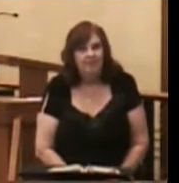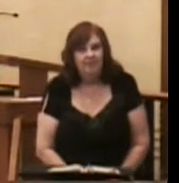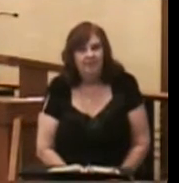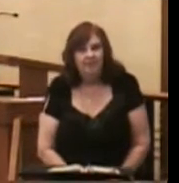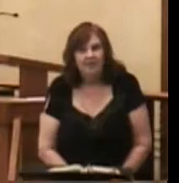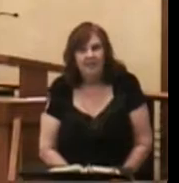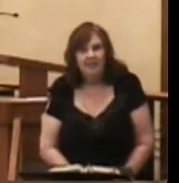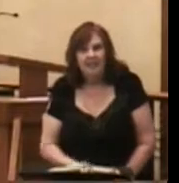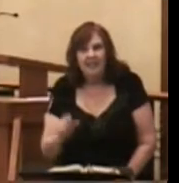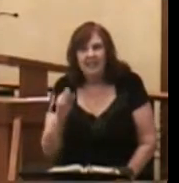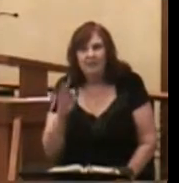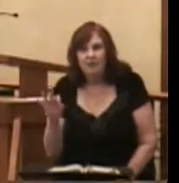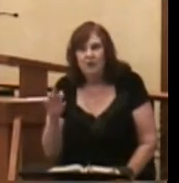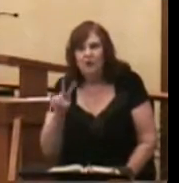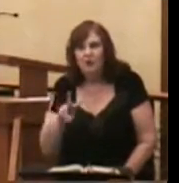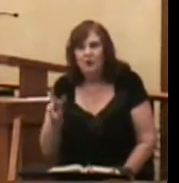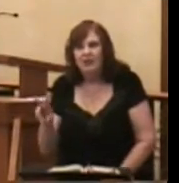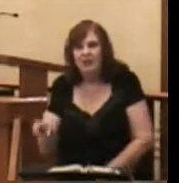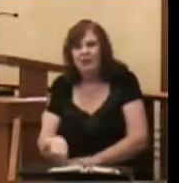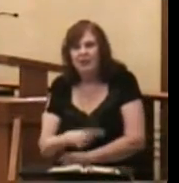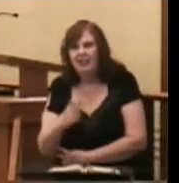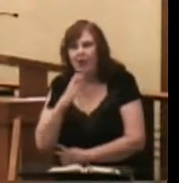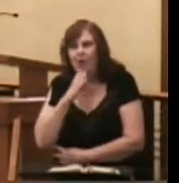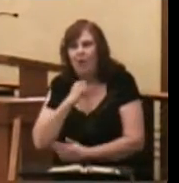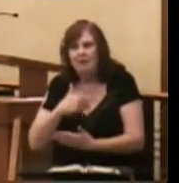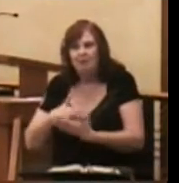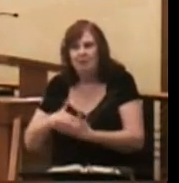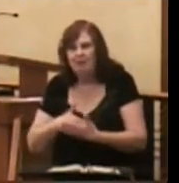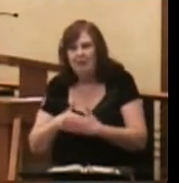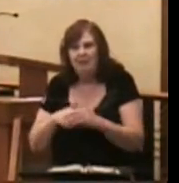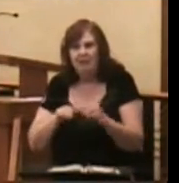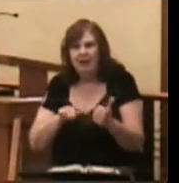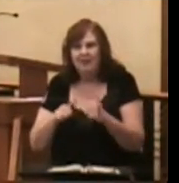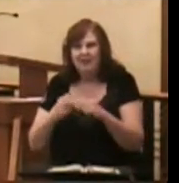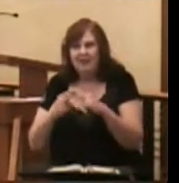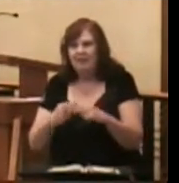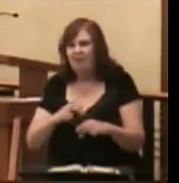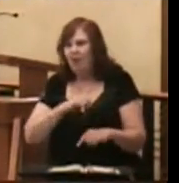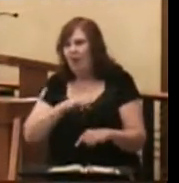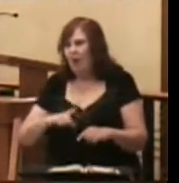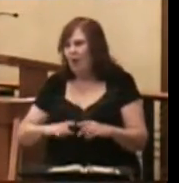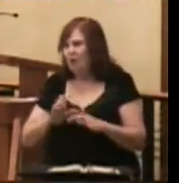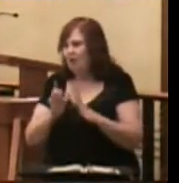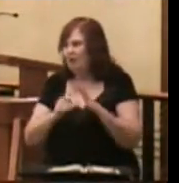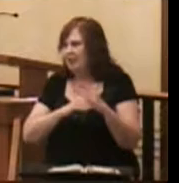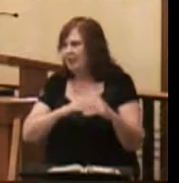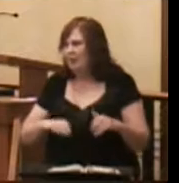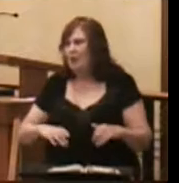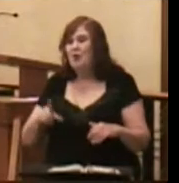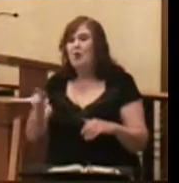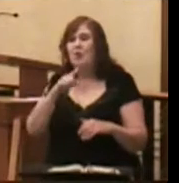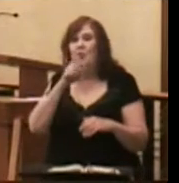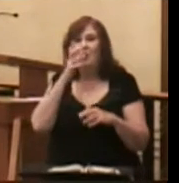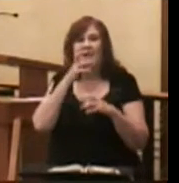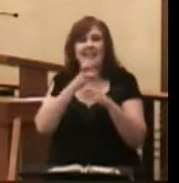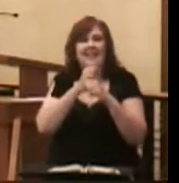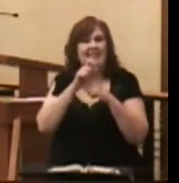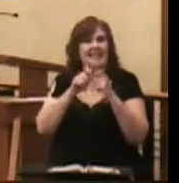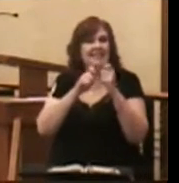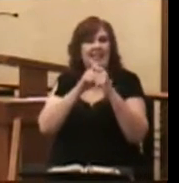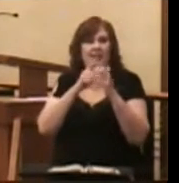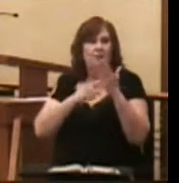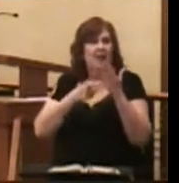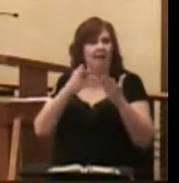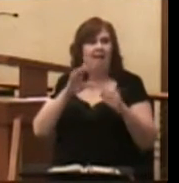If you are a 22-day-old baby and baptized in the name of our Lord Jesus Christ, you will get exactly